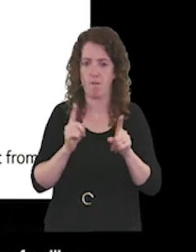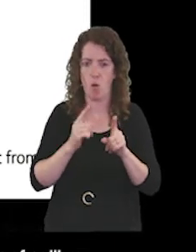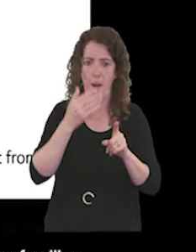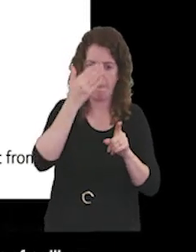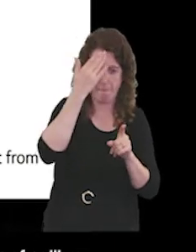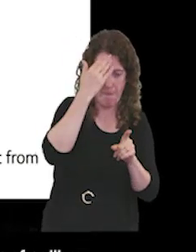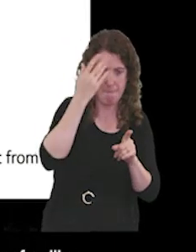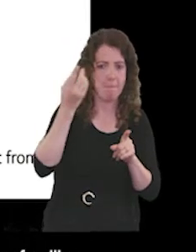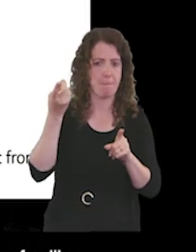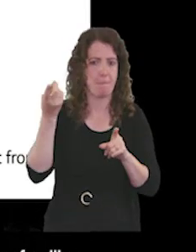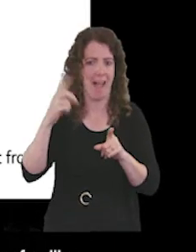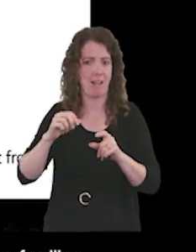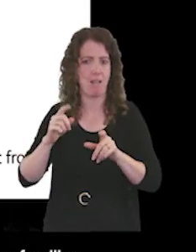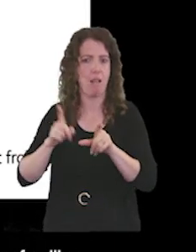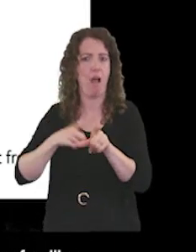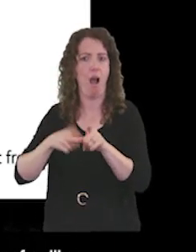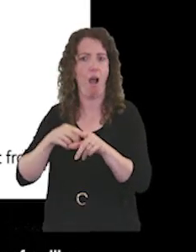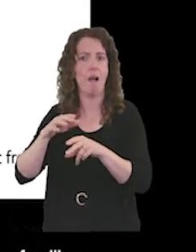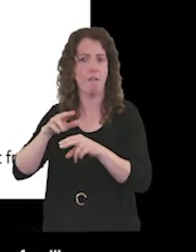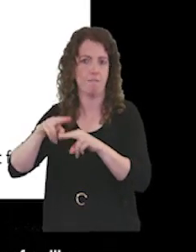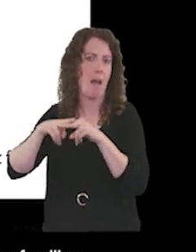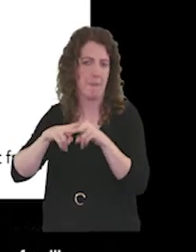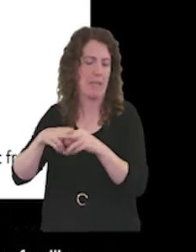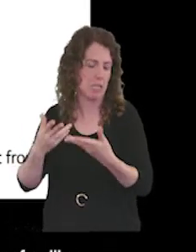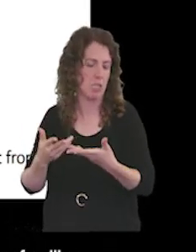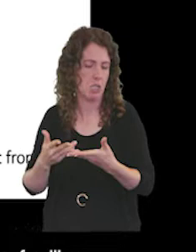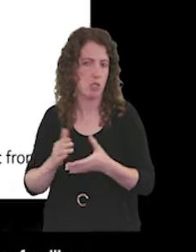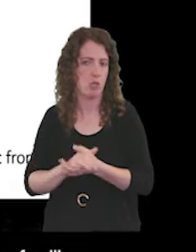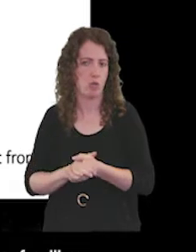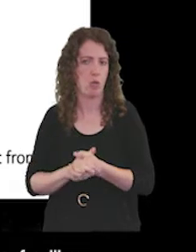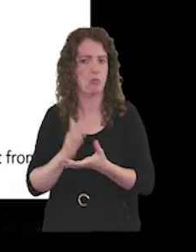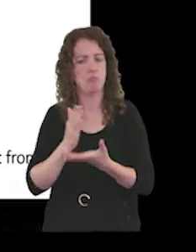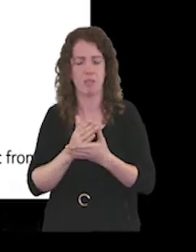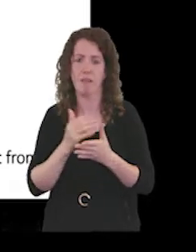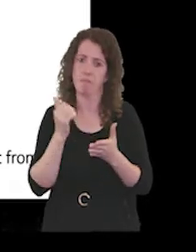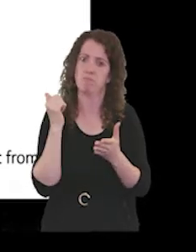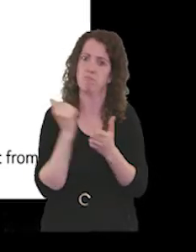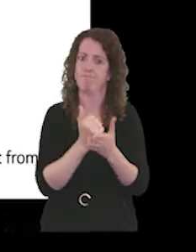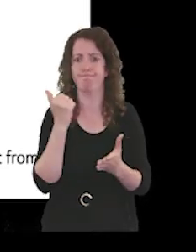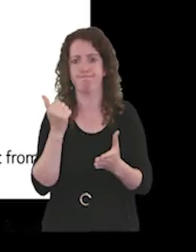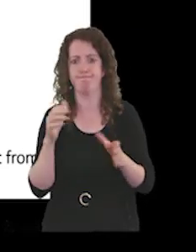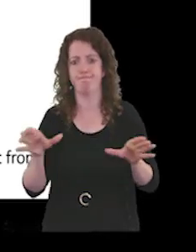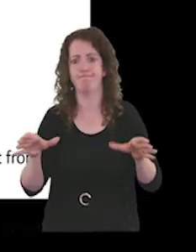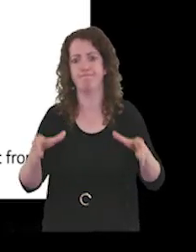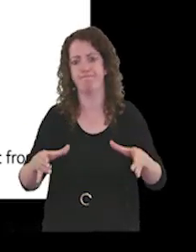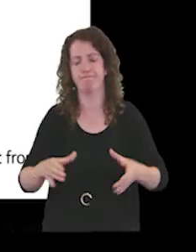and for young families. So that's a fantastic team.